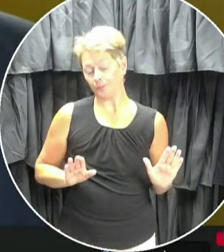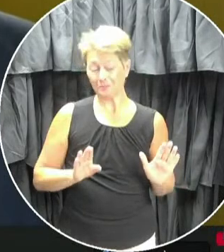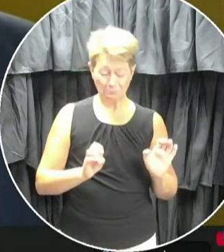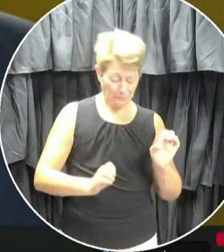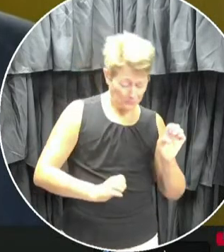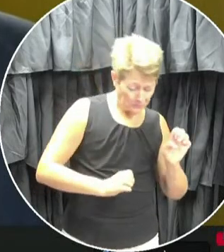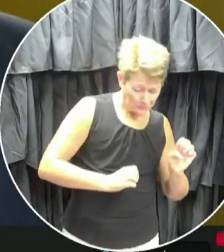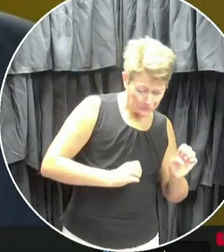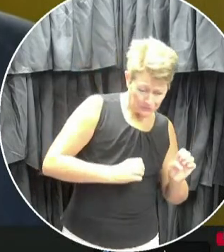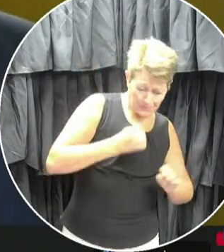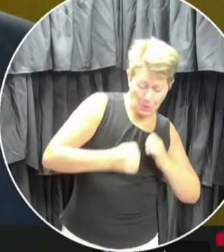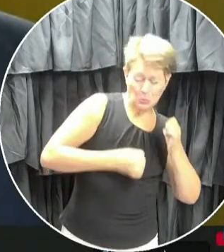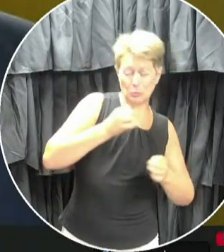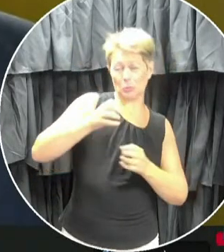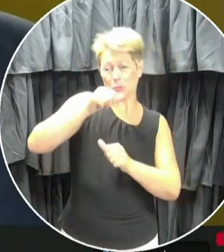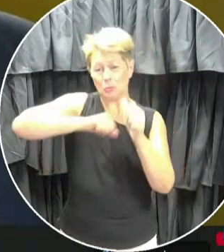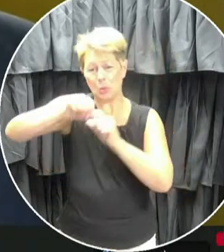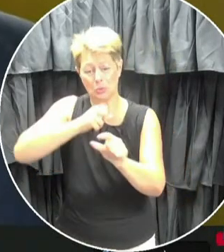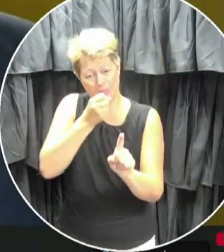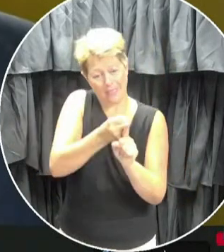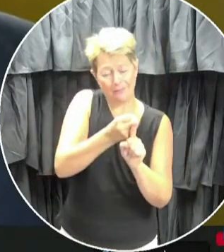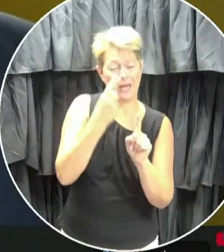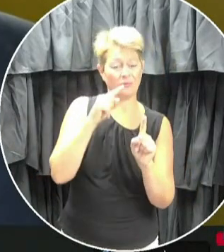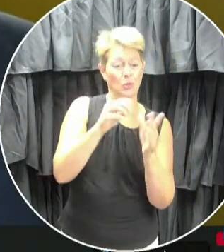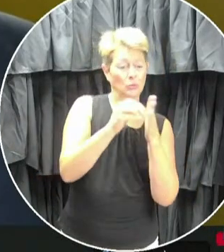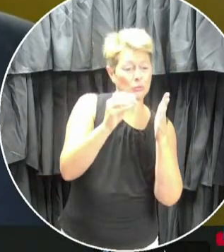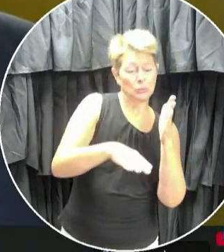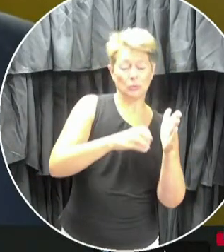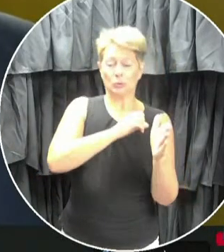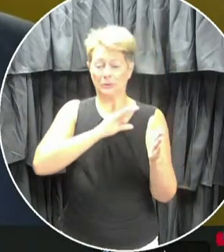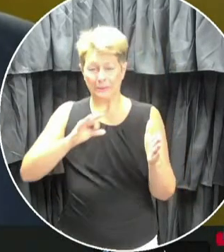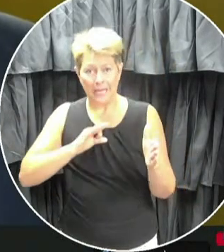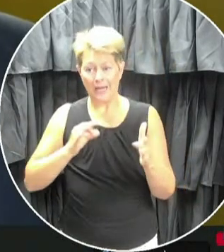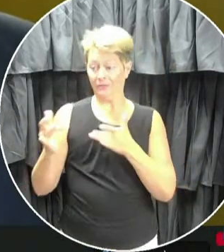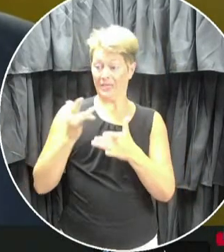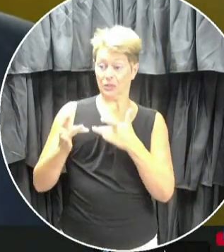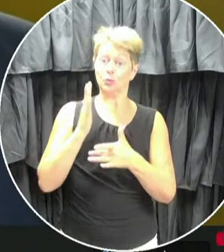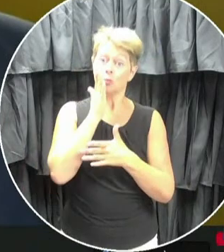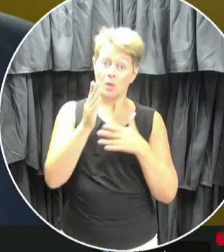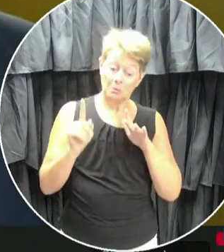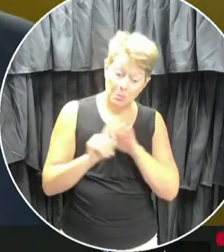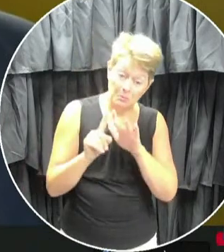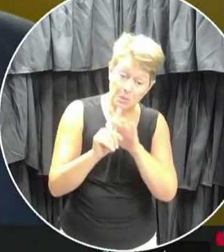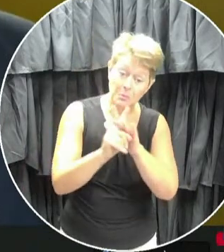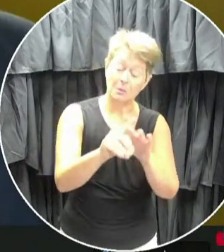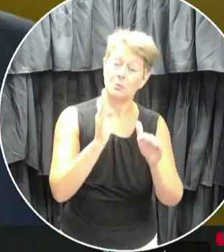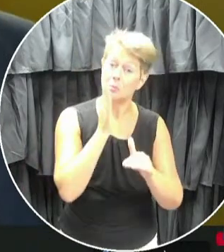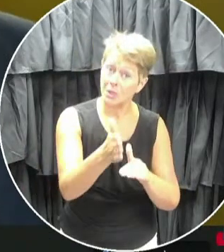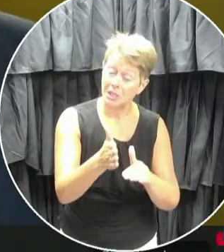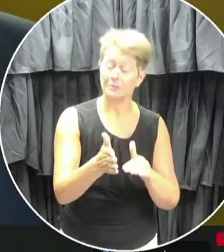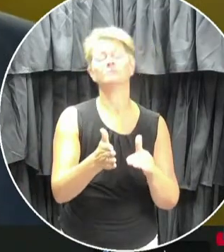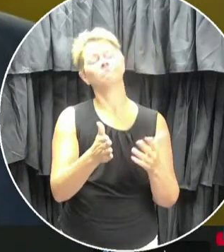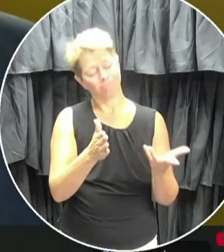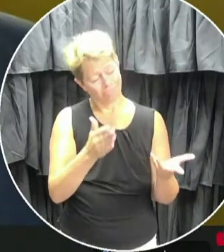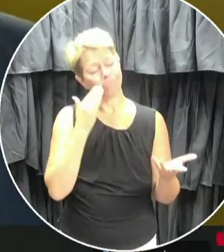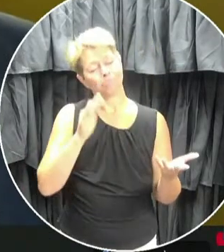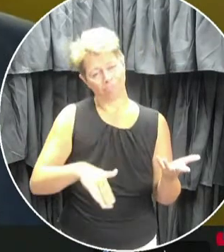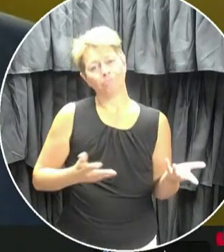impact this pandemic has had on our students and staff and the issues that will certainly arise as instruction resumes. There